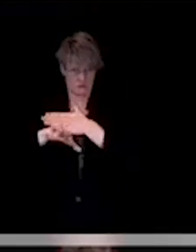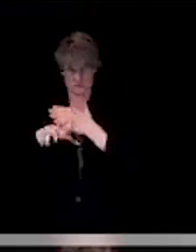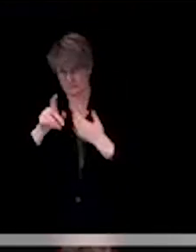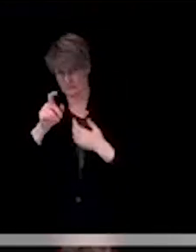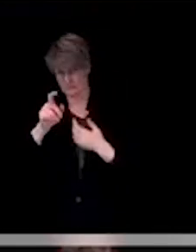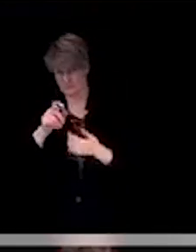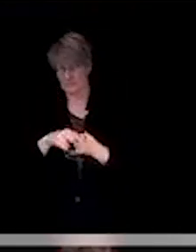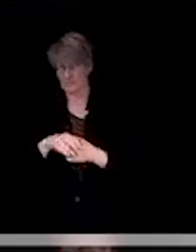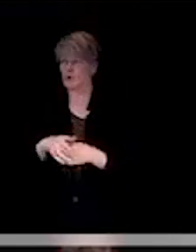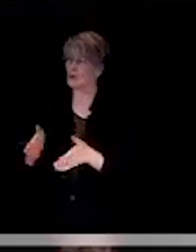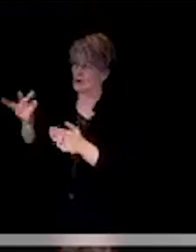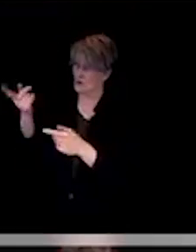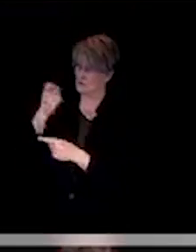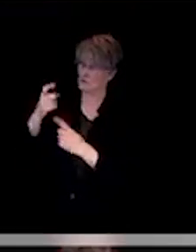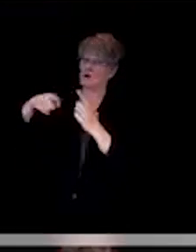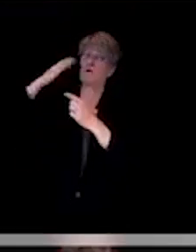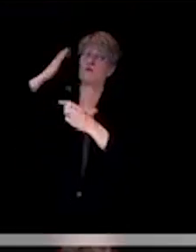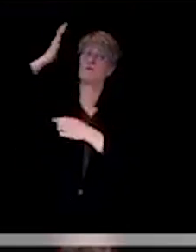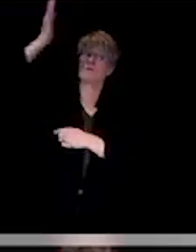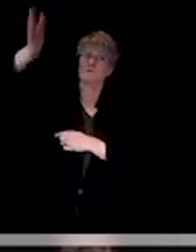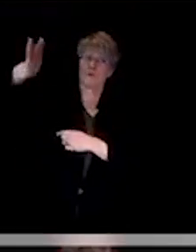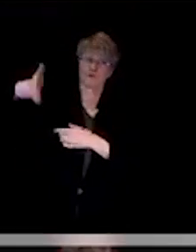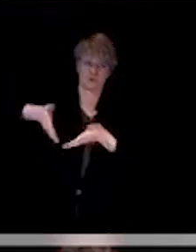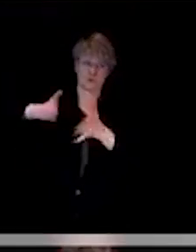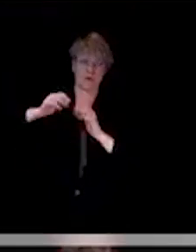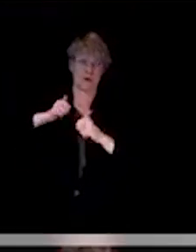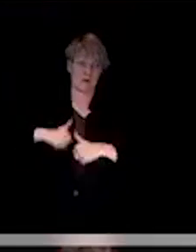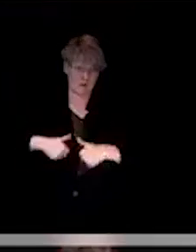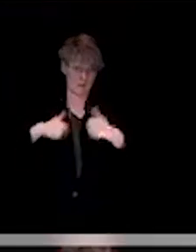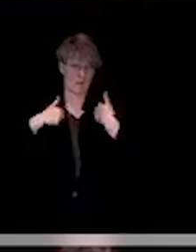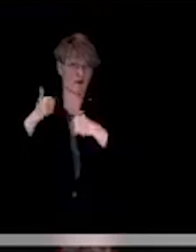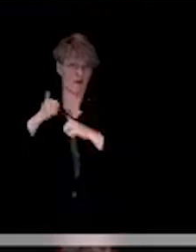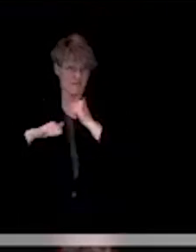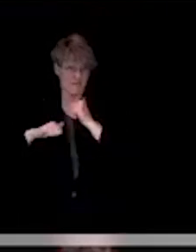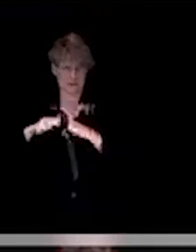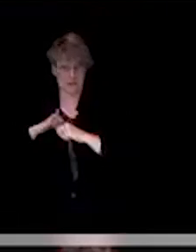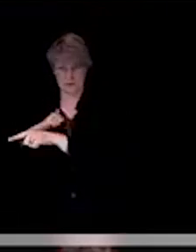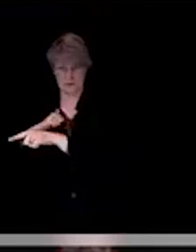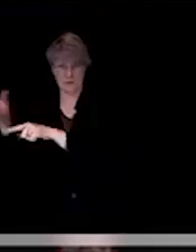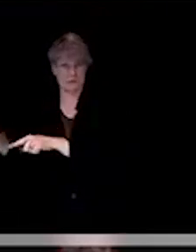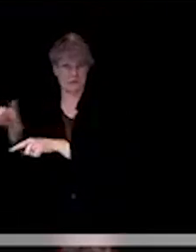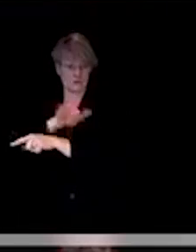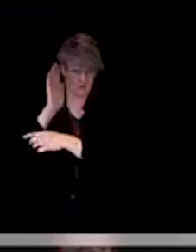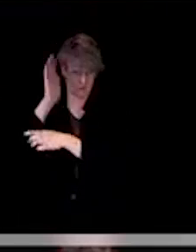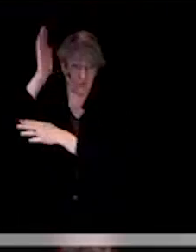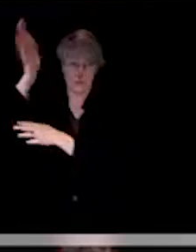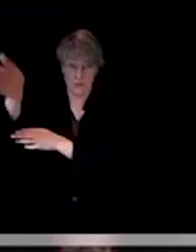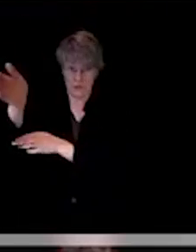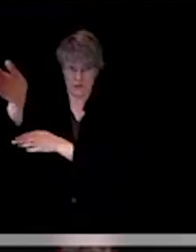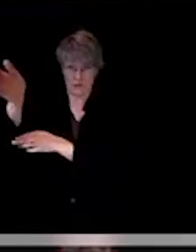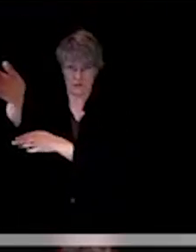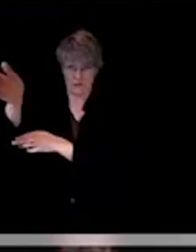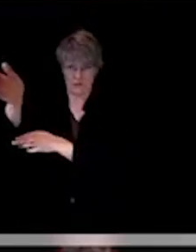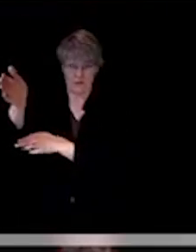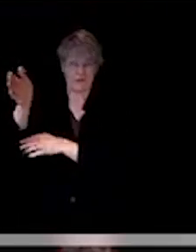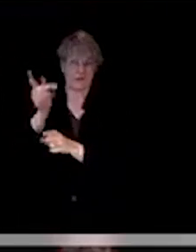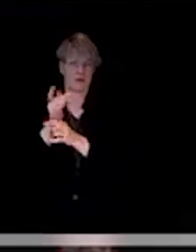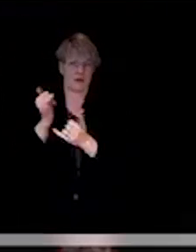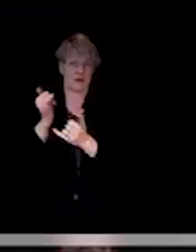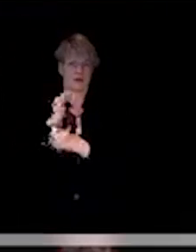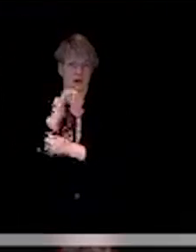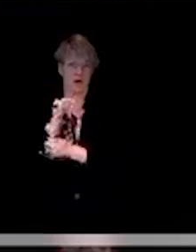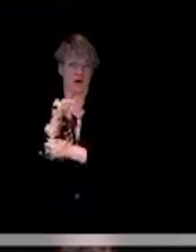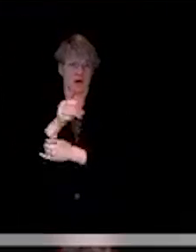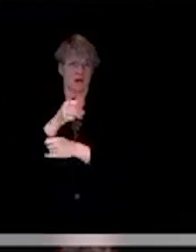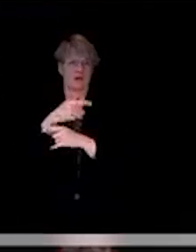Dr. Ramstrom, live theater falls under one of those allowed with modifications under the variants